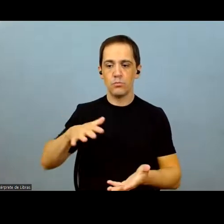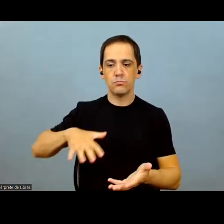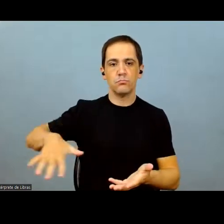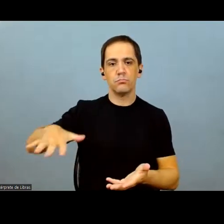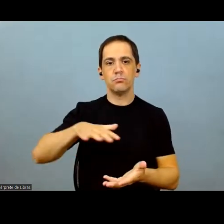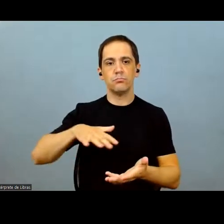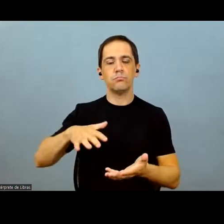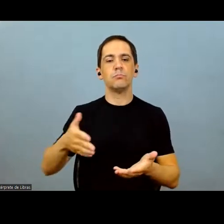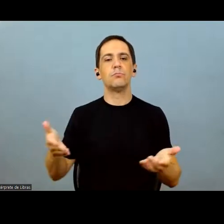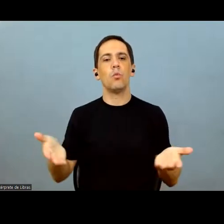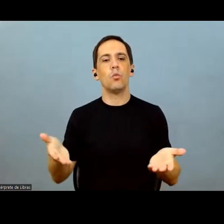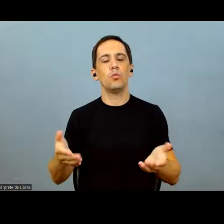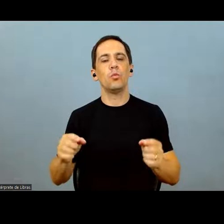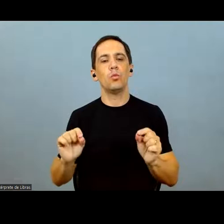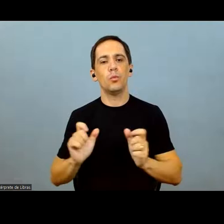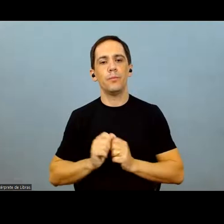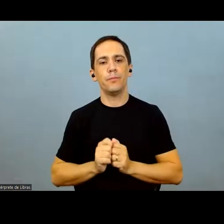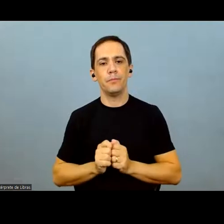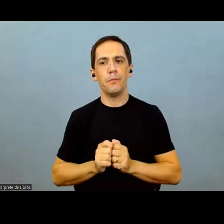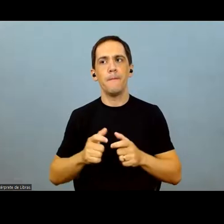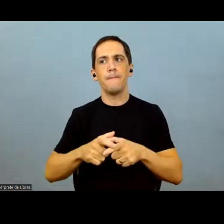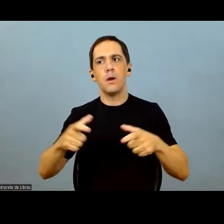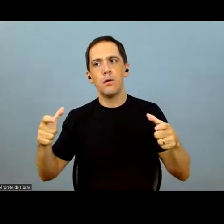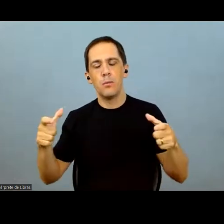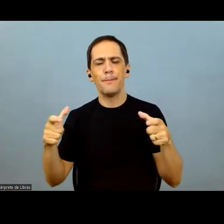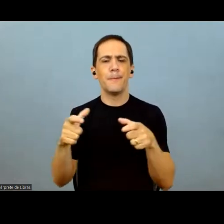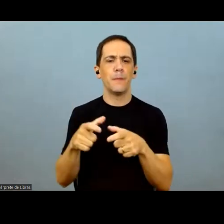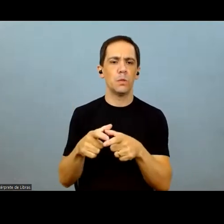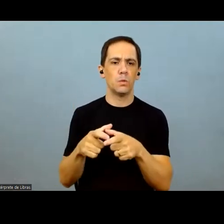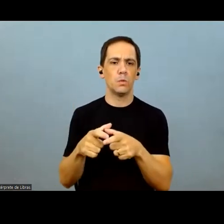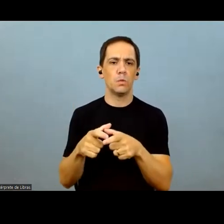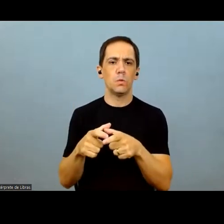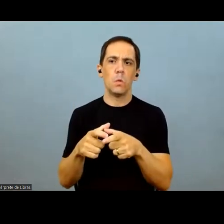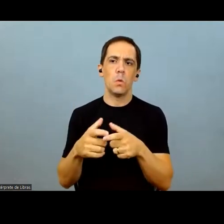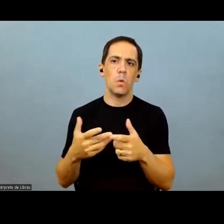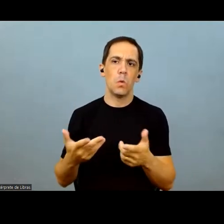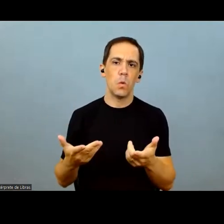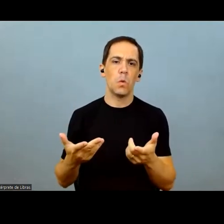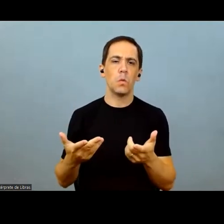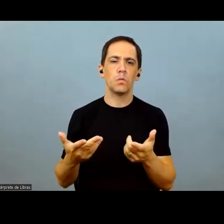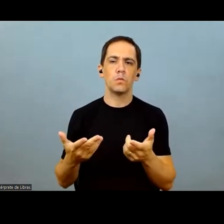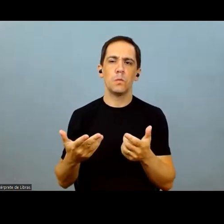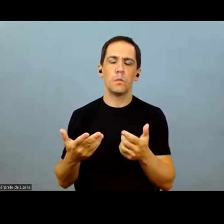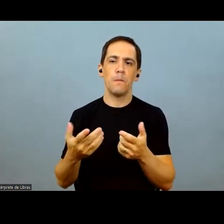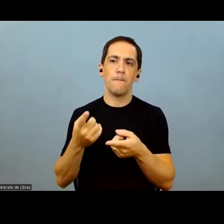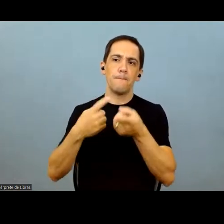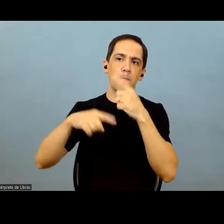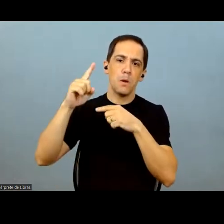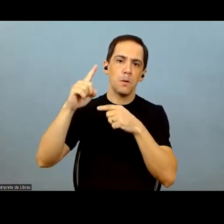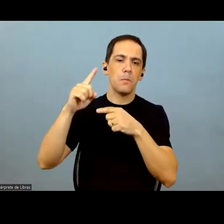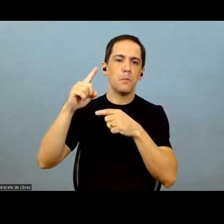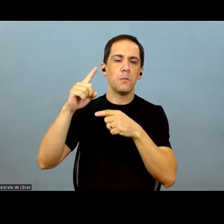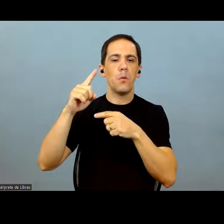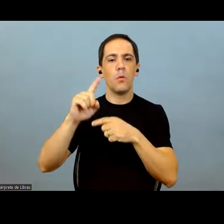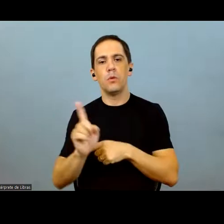In the current scenario, what will determine if we're going to be at the low or